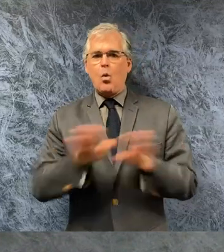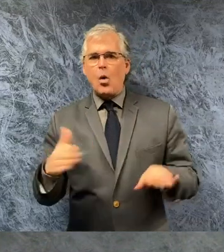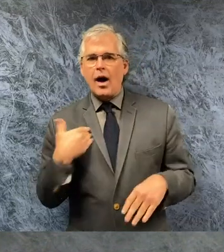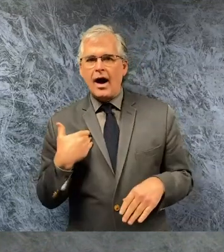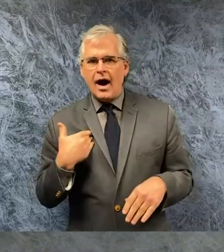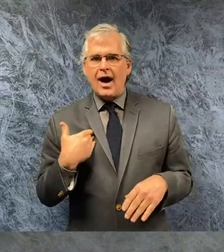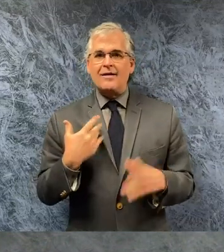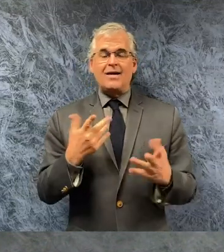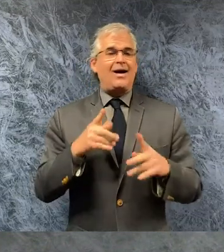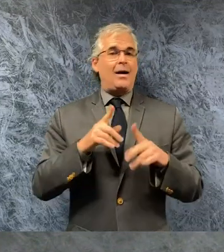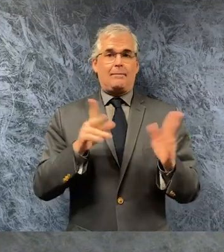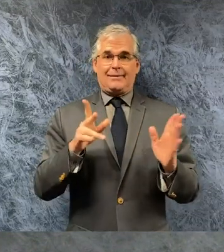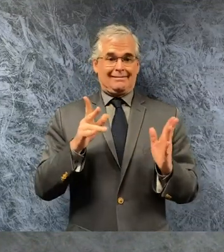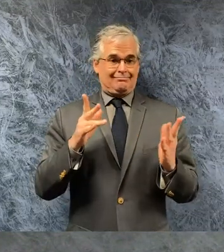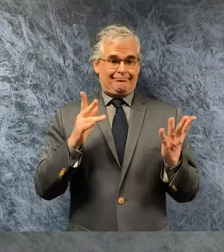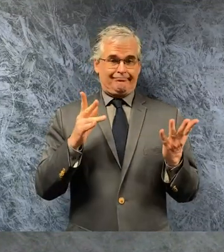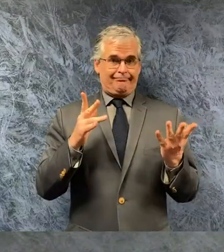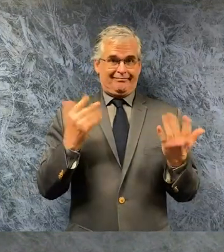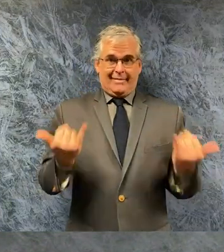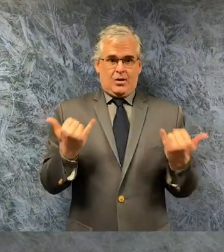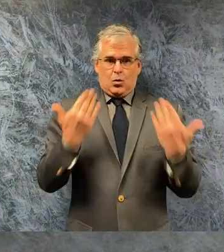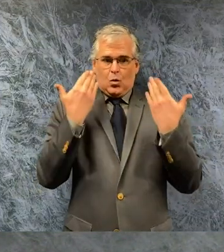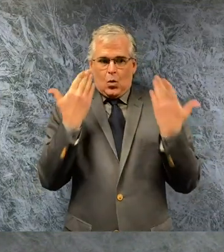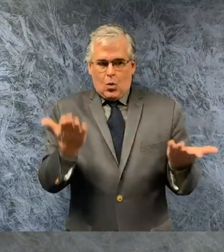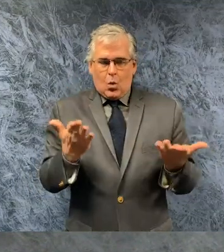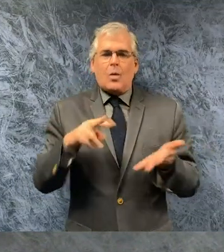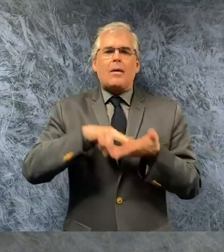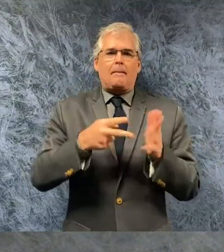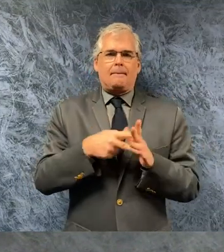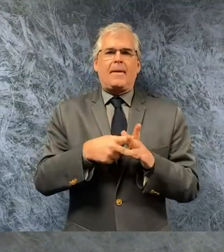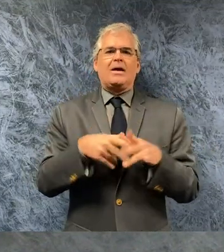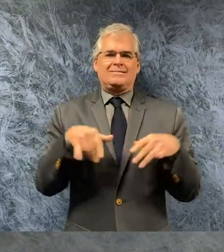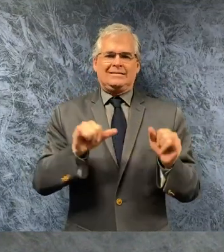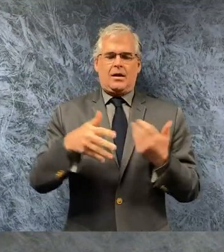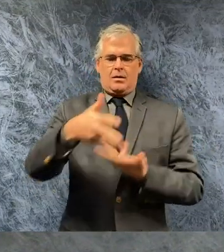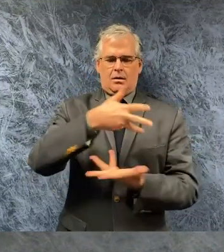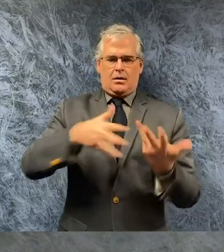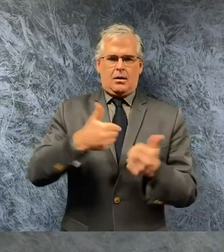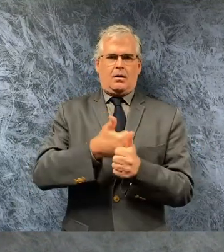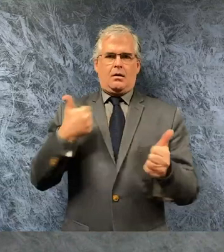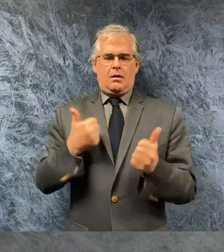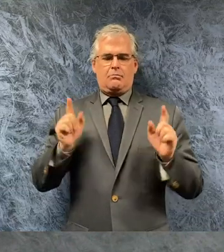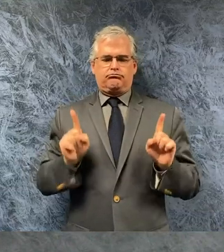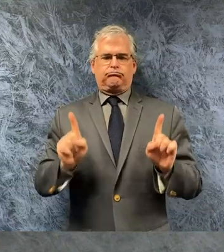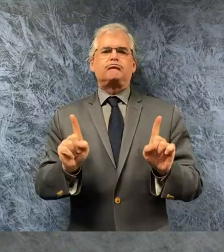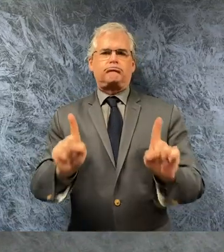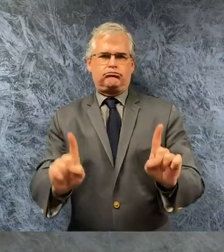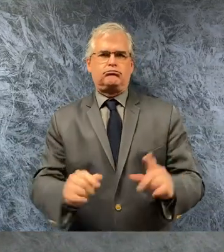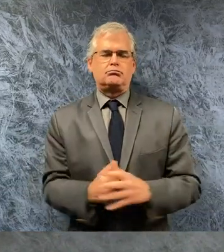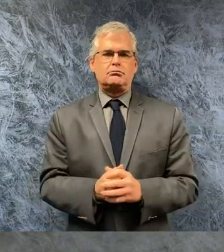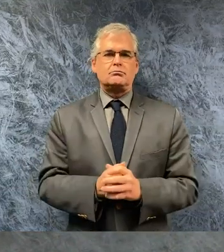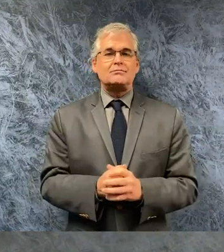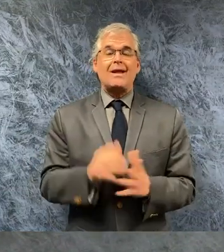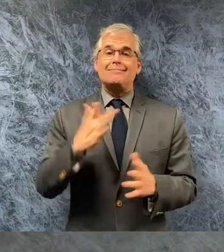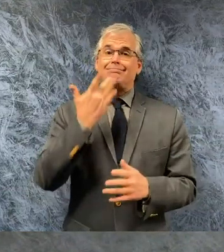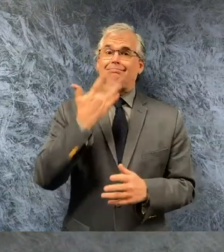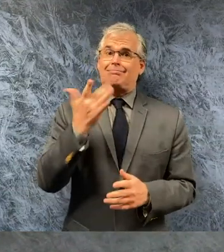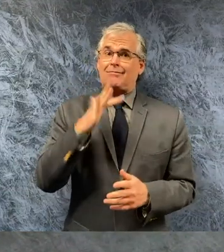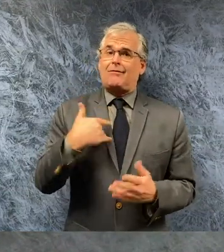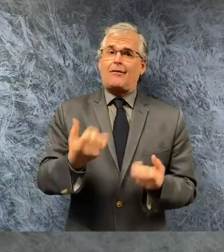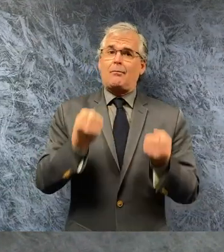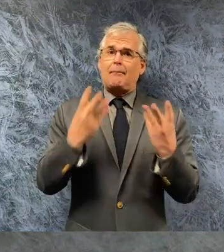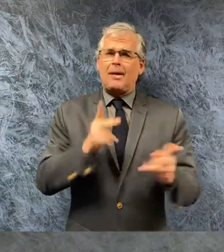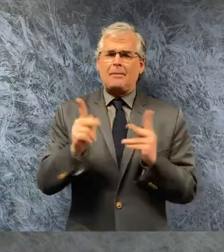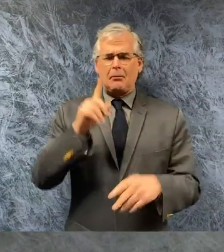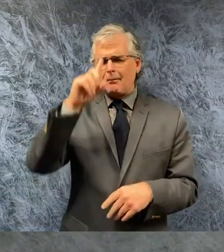the true severity scale of this pandemic luckily we have some really dedicated and smart folks in nevada working around the clock on